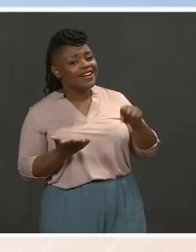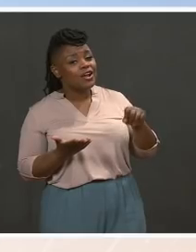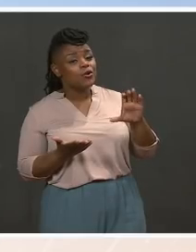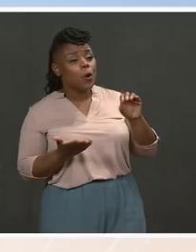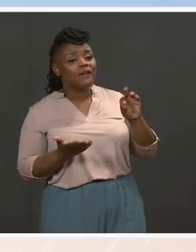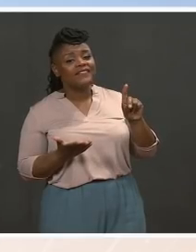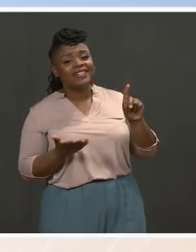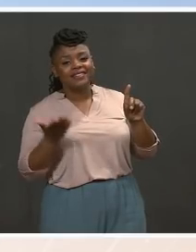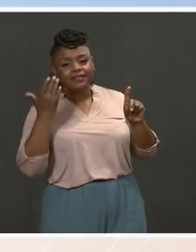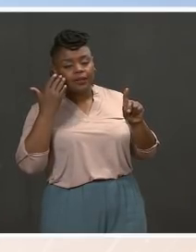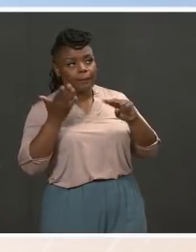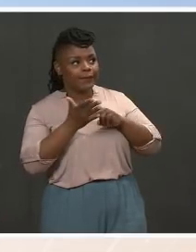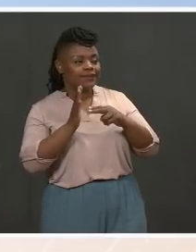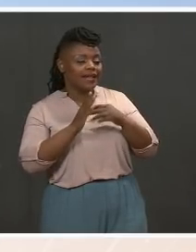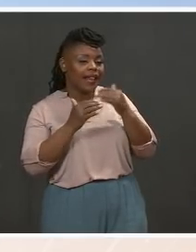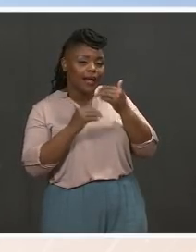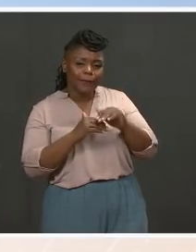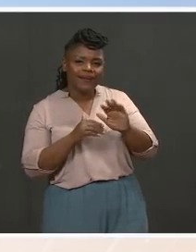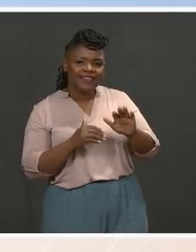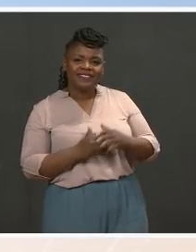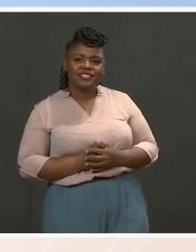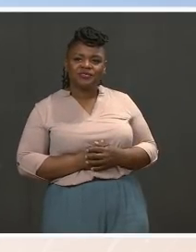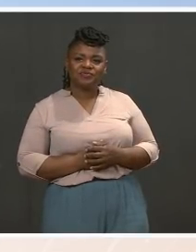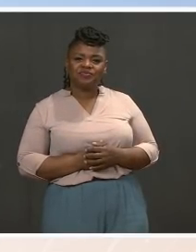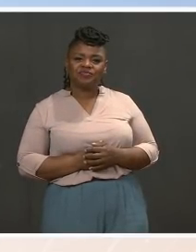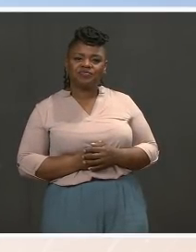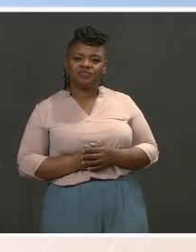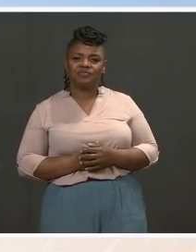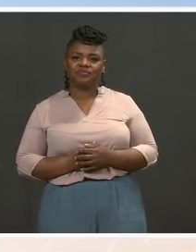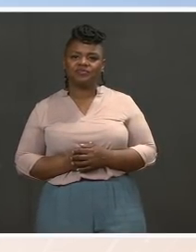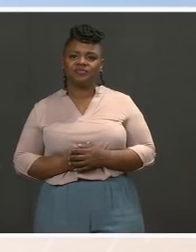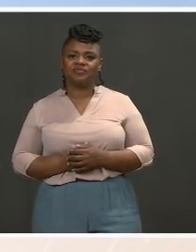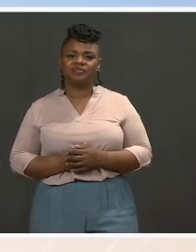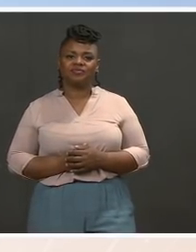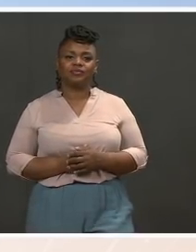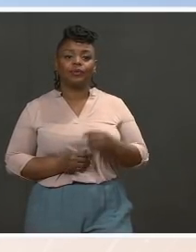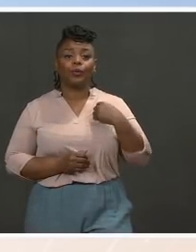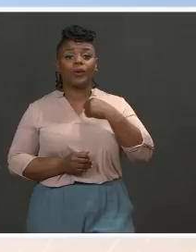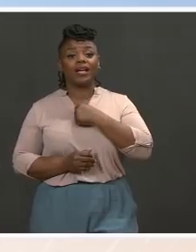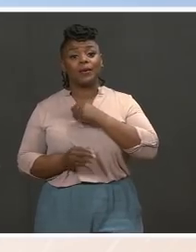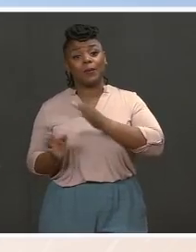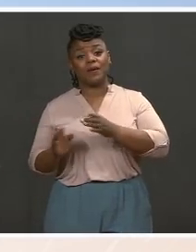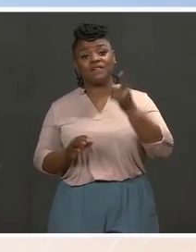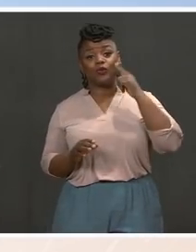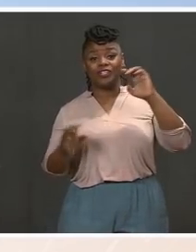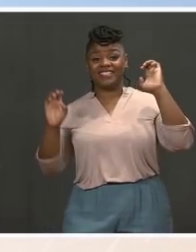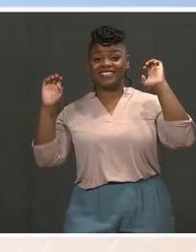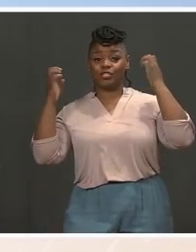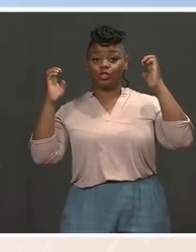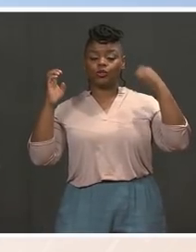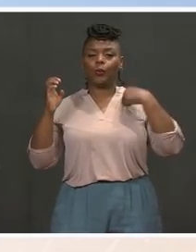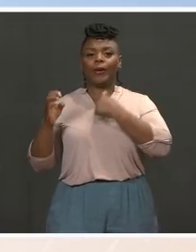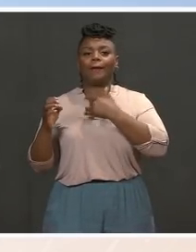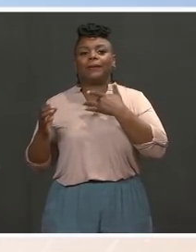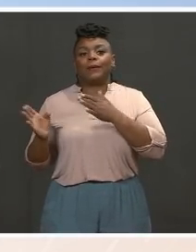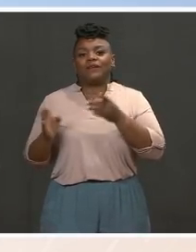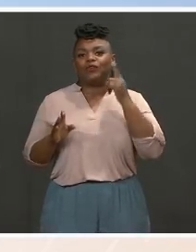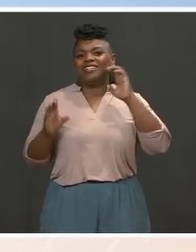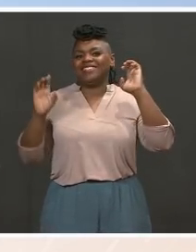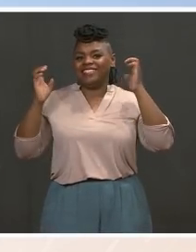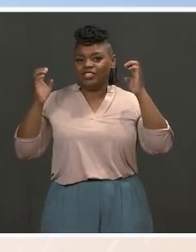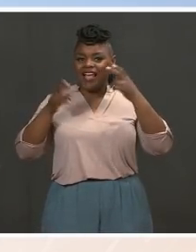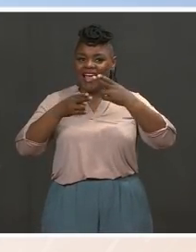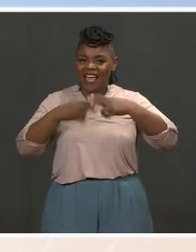Wing. And at this point, we'd be very much in the East — the Easter egg roll preparations, which, of course, we will not be, but obviously more important, substantive,